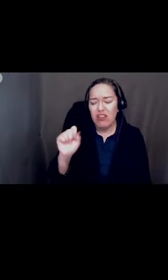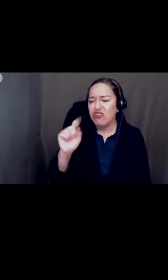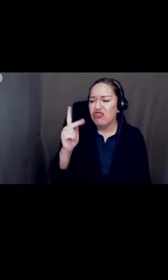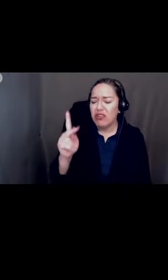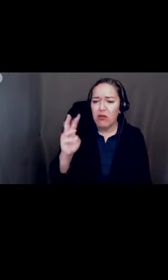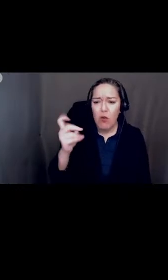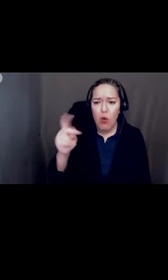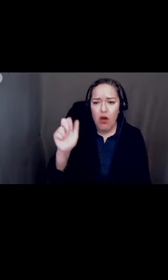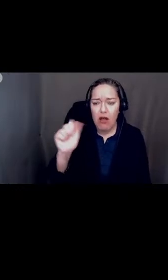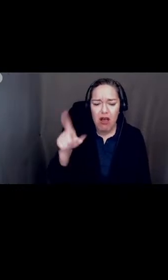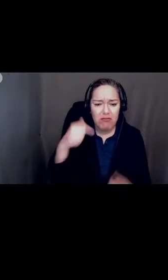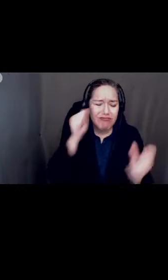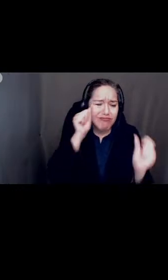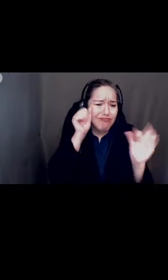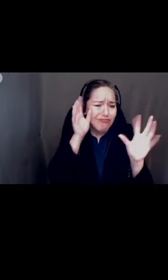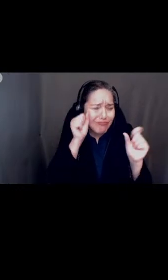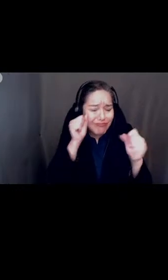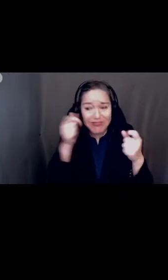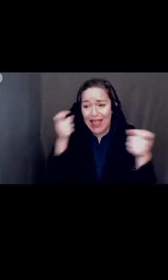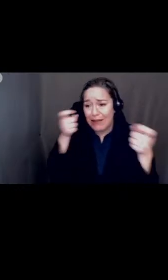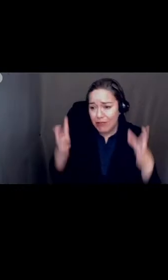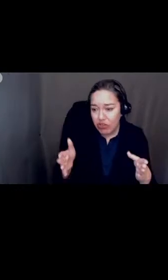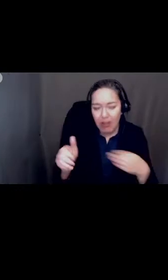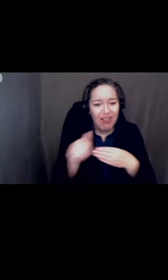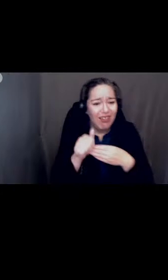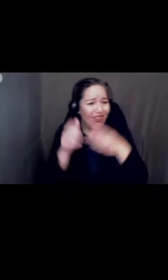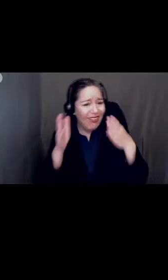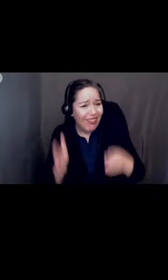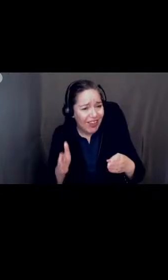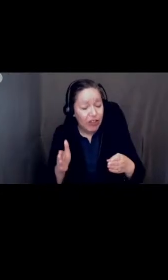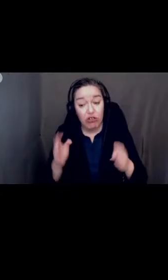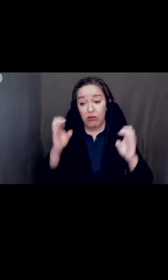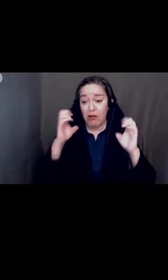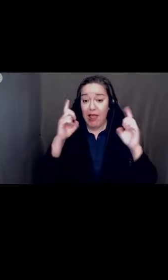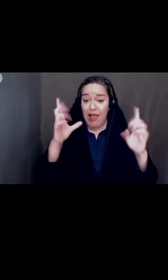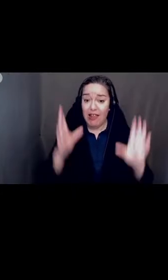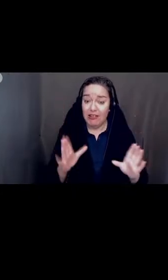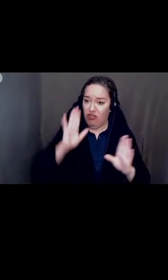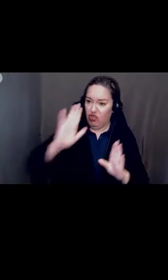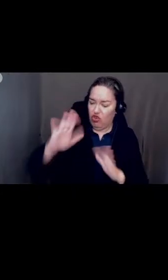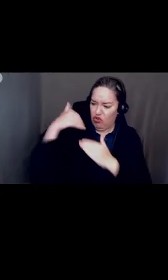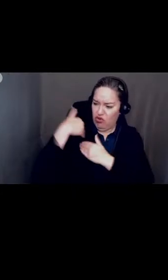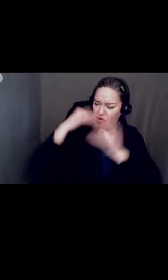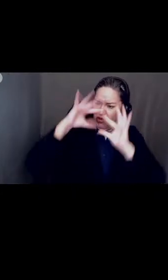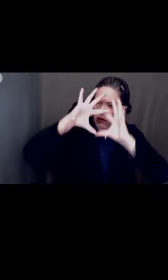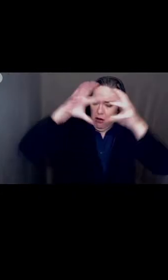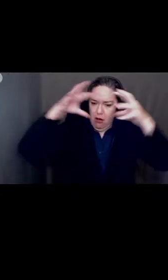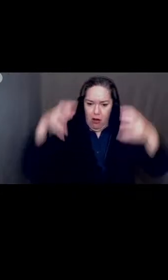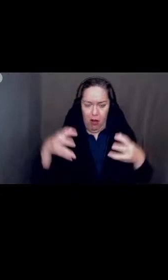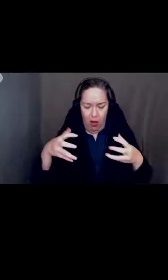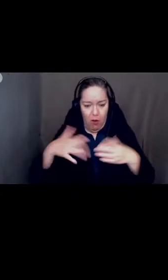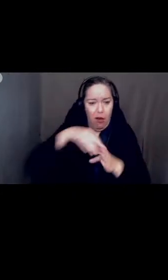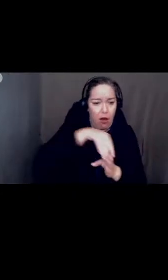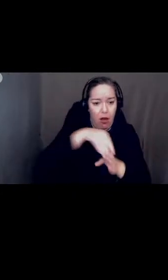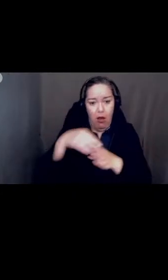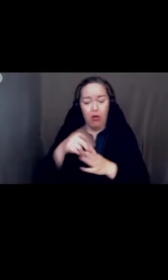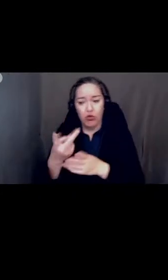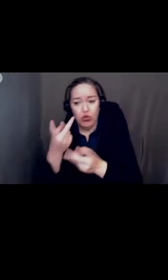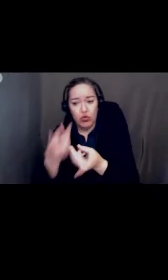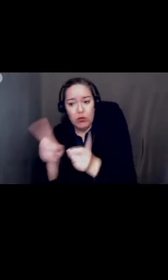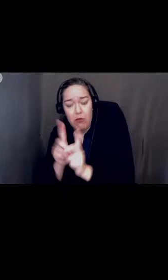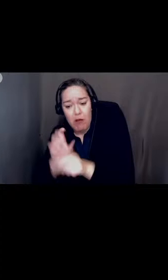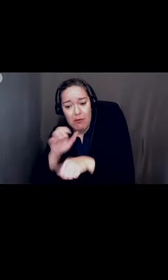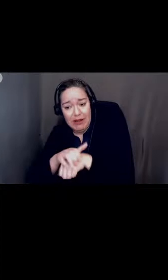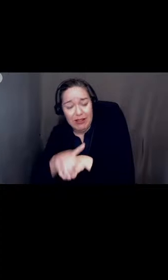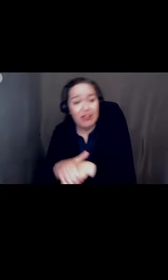not only as an administrator but as a leader as an educator that falls under her umbrella within two departments as an english member and eld member